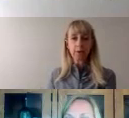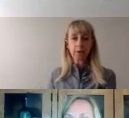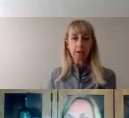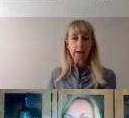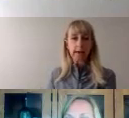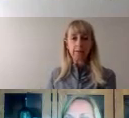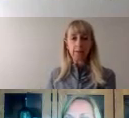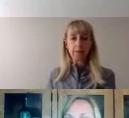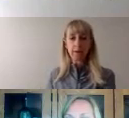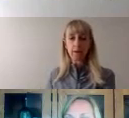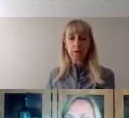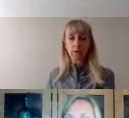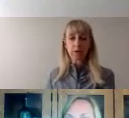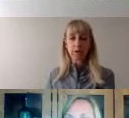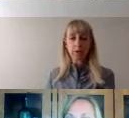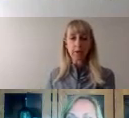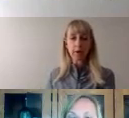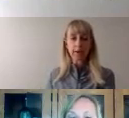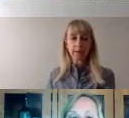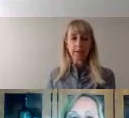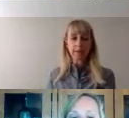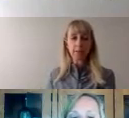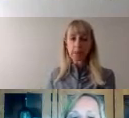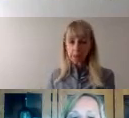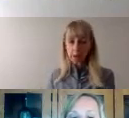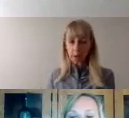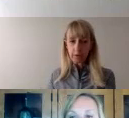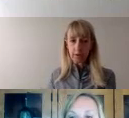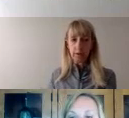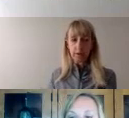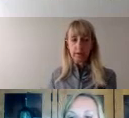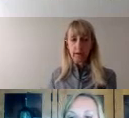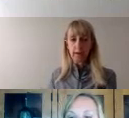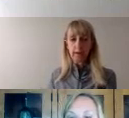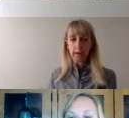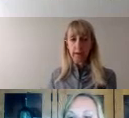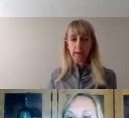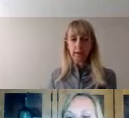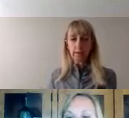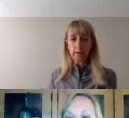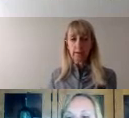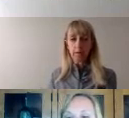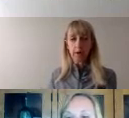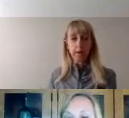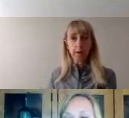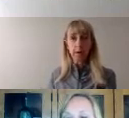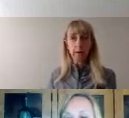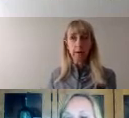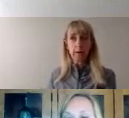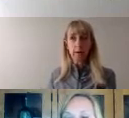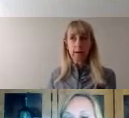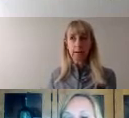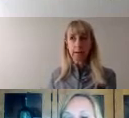included and if you have any other questions about icc please reach out to danny and deanne or anything